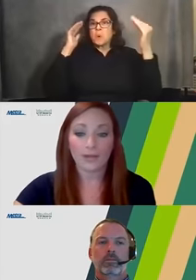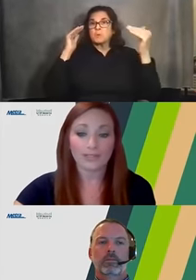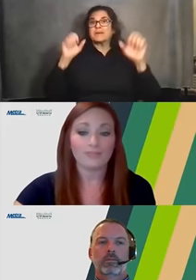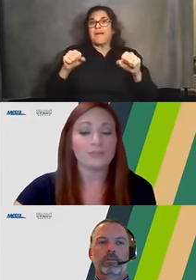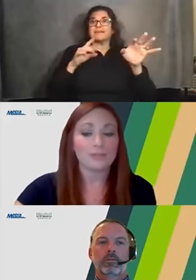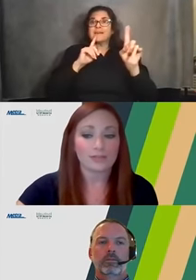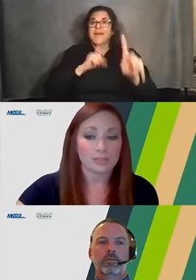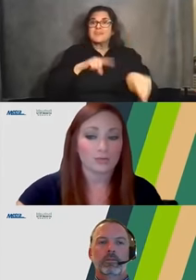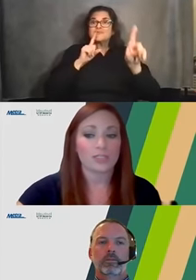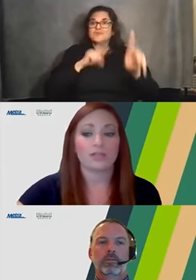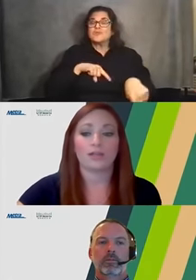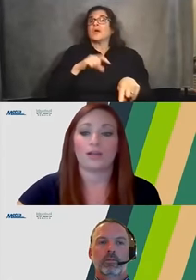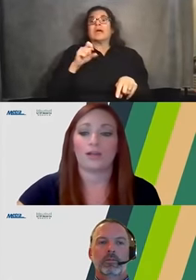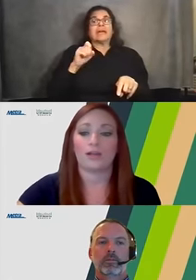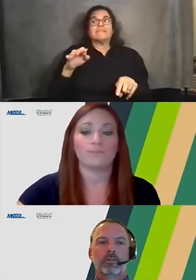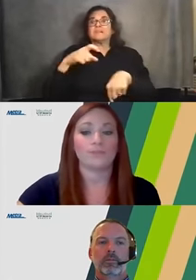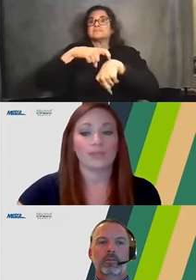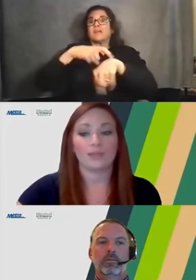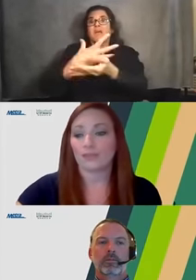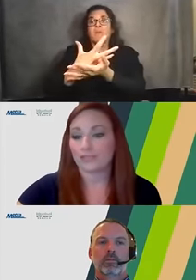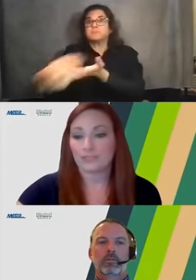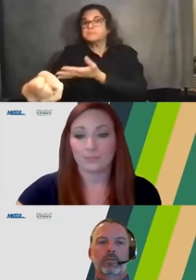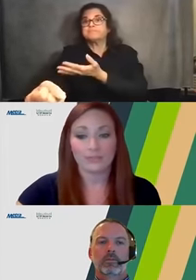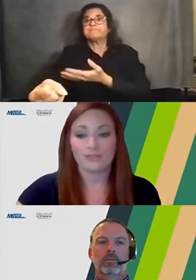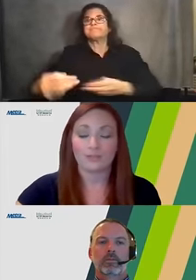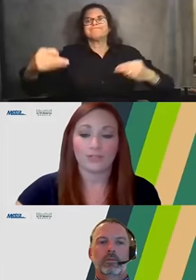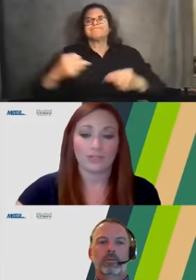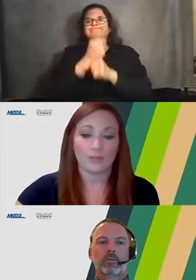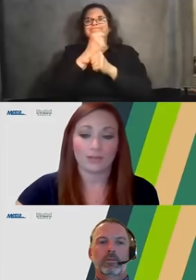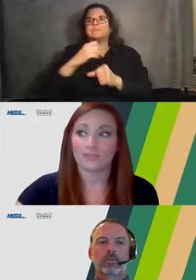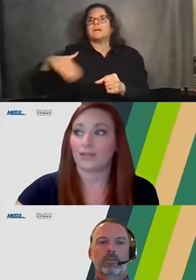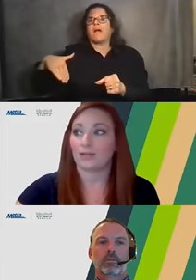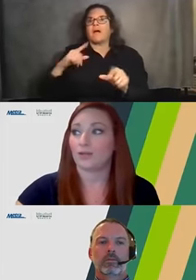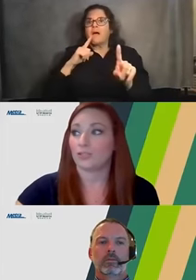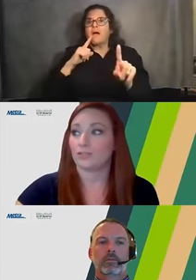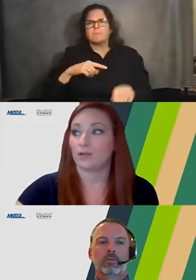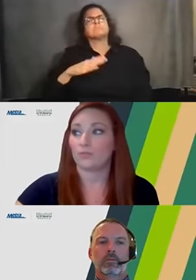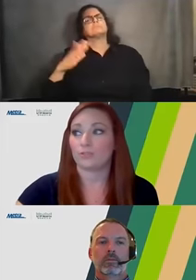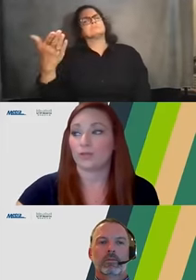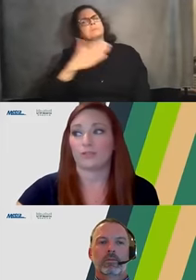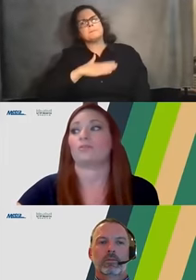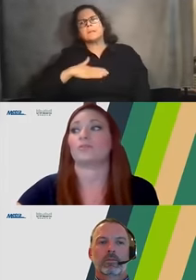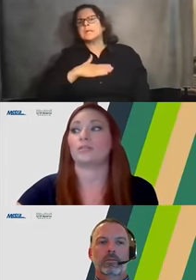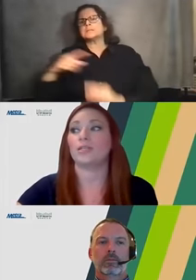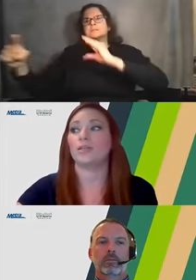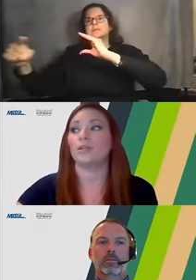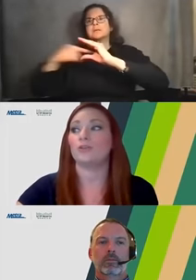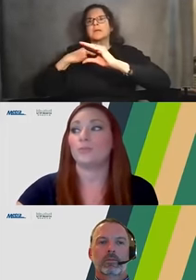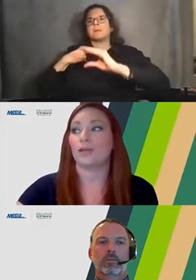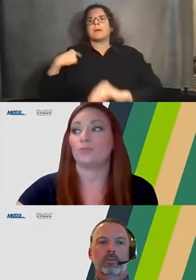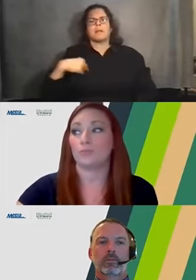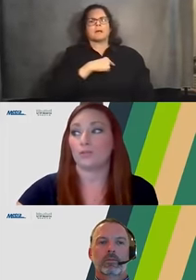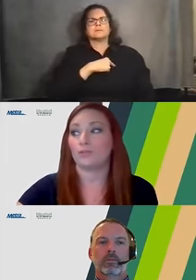But if we do not get to your question, like I said, please feel free to email us at our project email, which is right there on the screen,